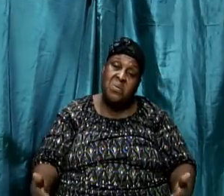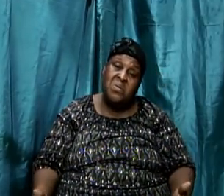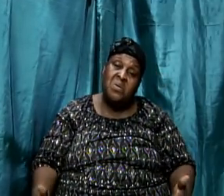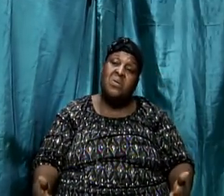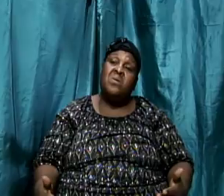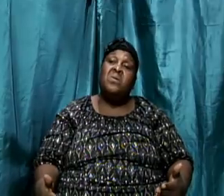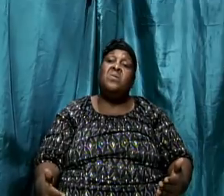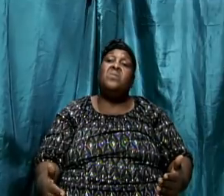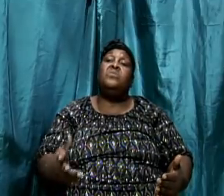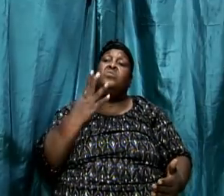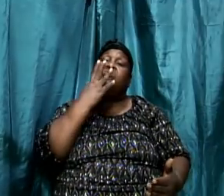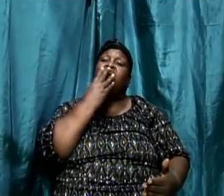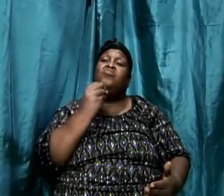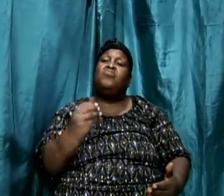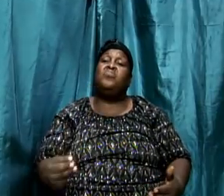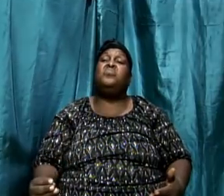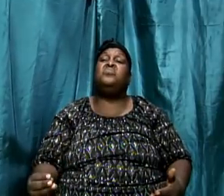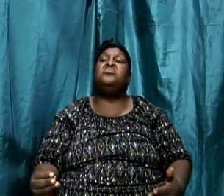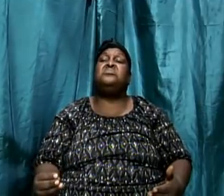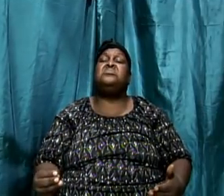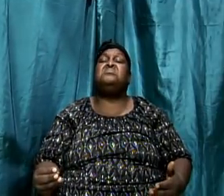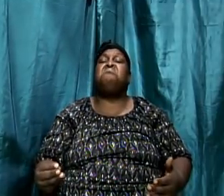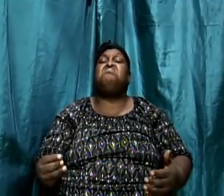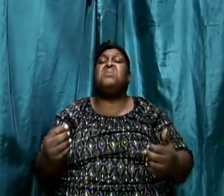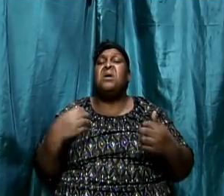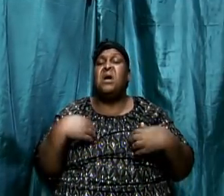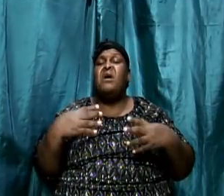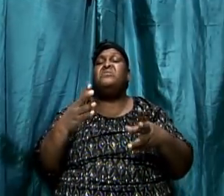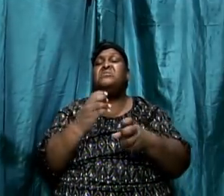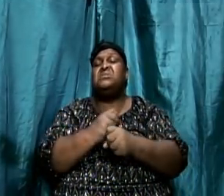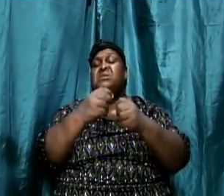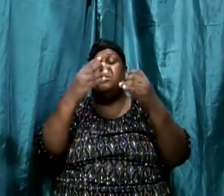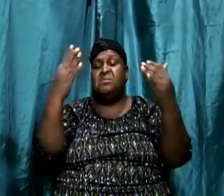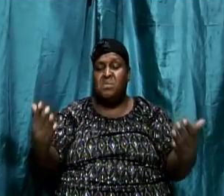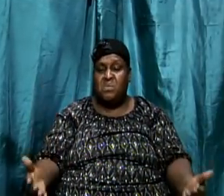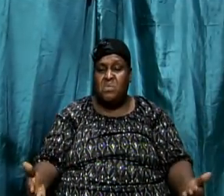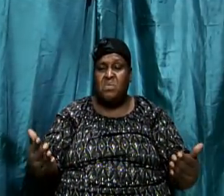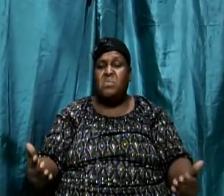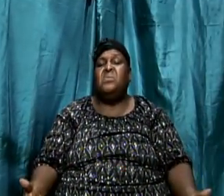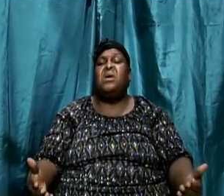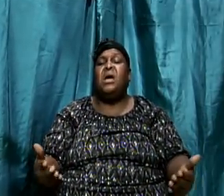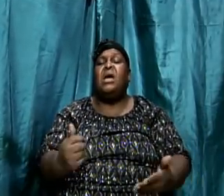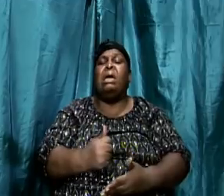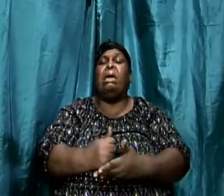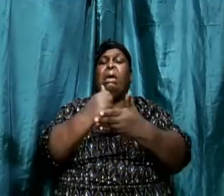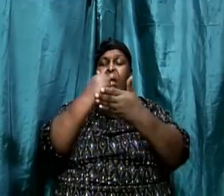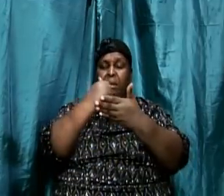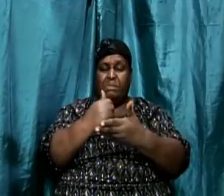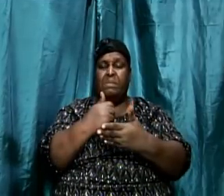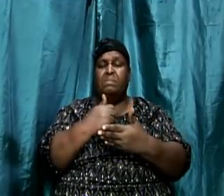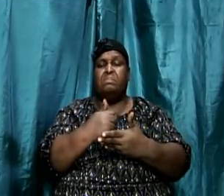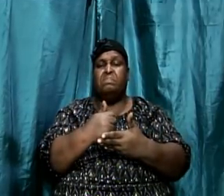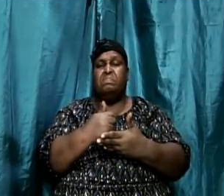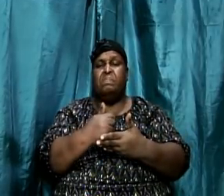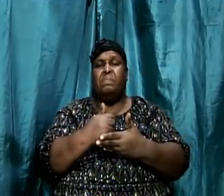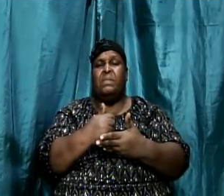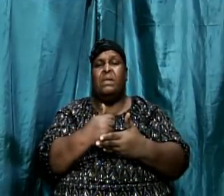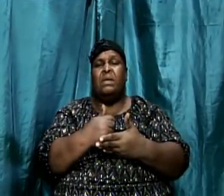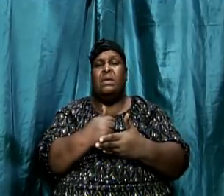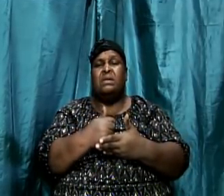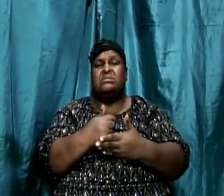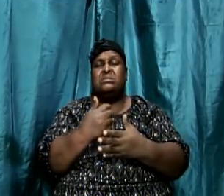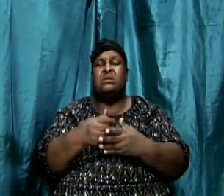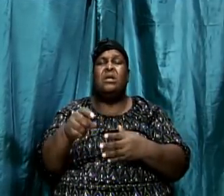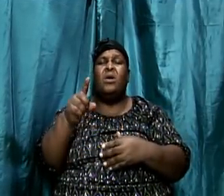ask him to do it, now you have to walk with me at least one mile. And Jesus look here man, when your enemy comes to you with this particular thing, instead of walking one